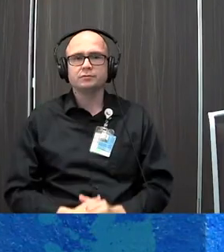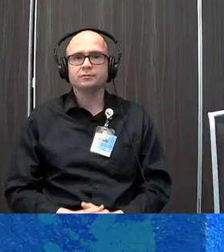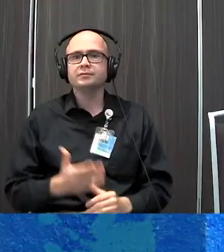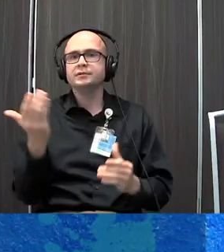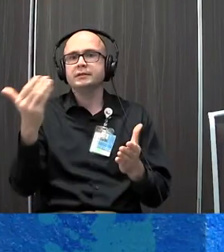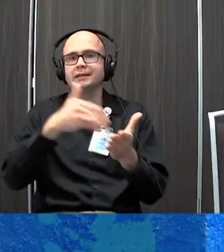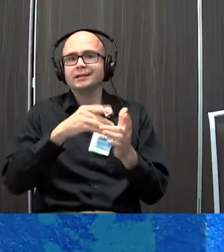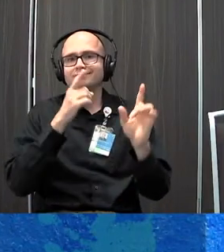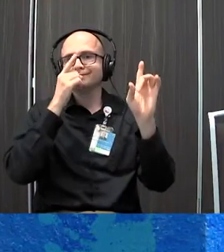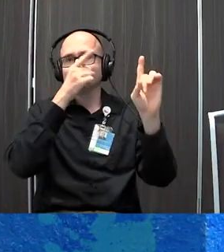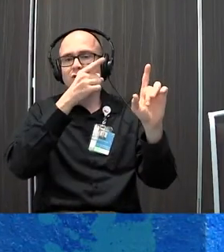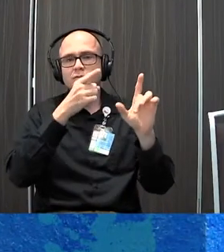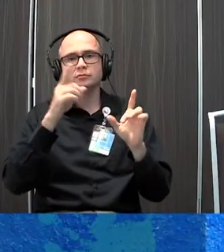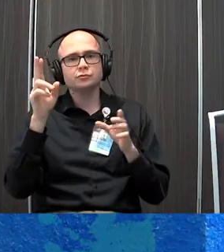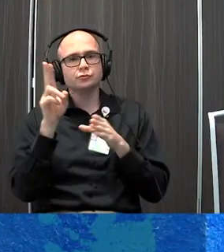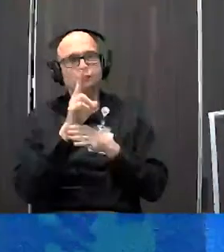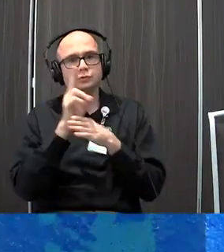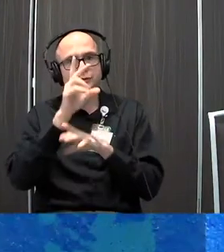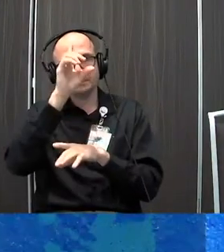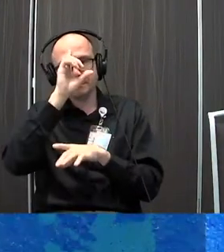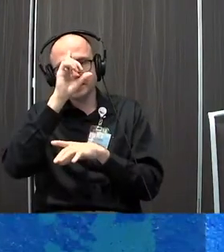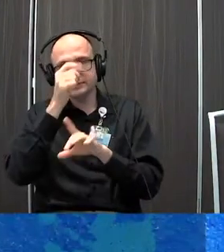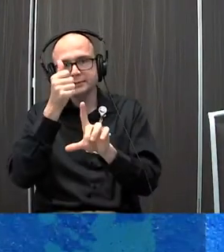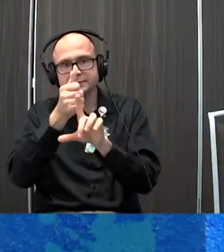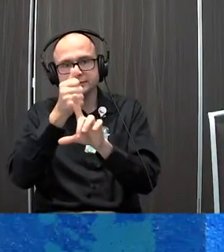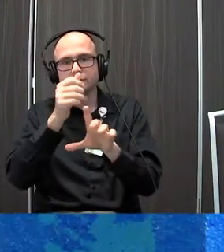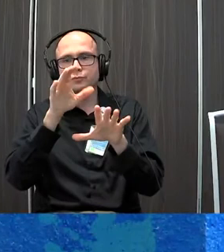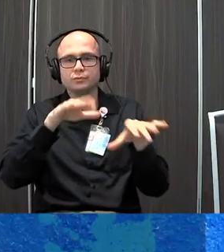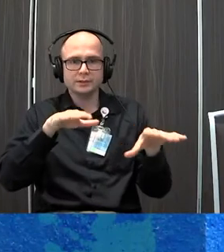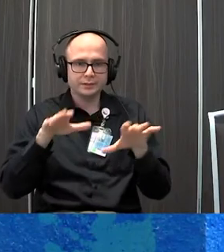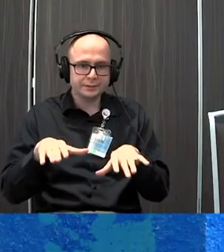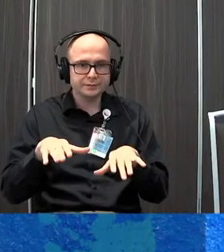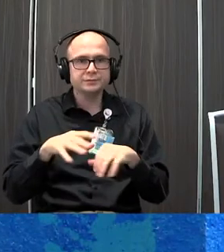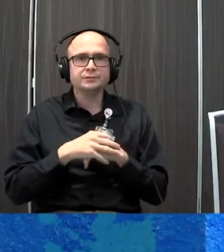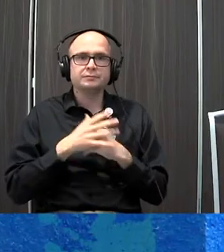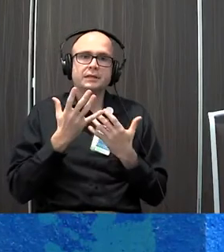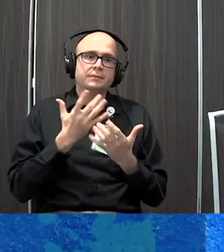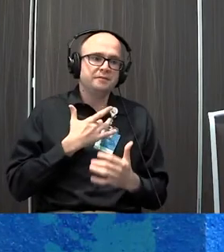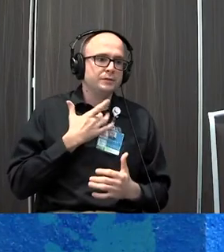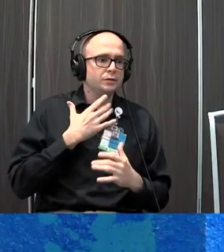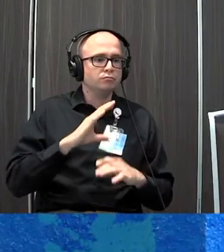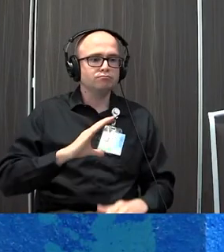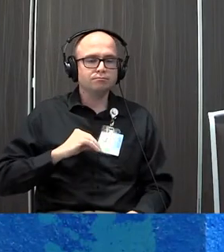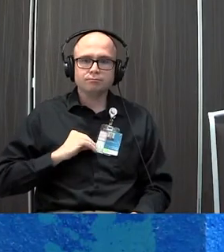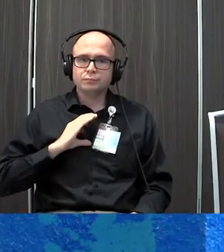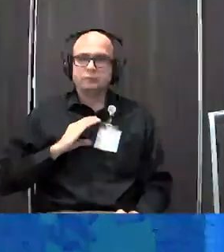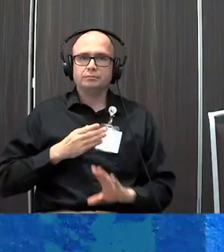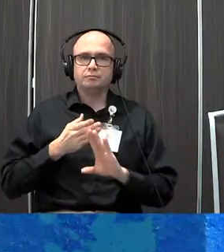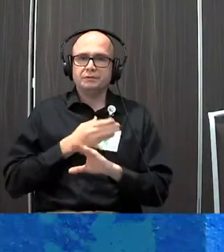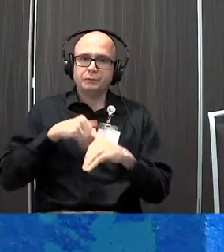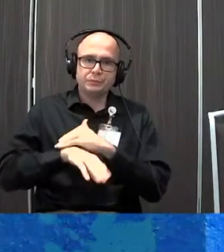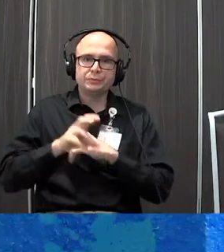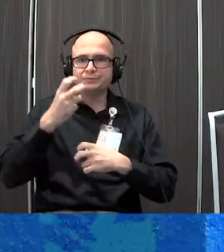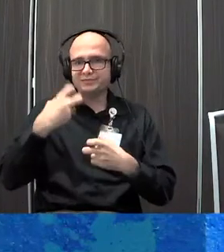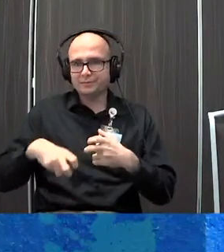Again, the goal is utilizing the power of your mind to put yourself in a relaxed state, maybe in a state of feeling confident before you walk into something